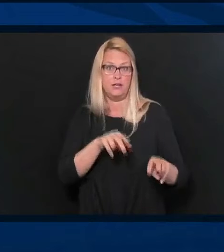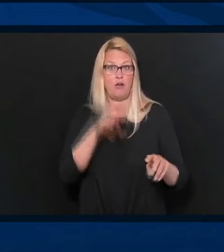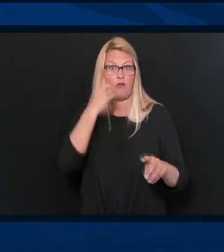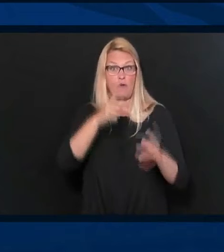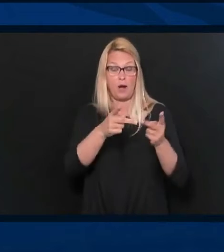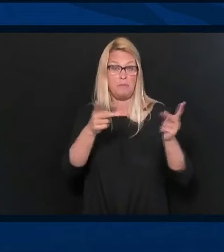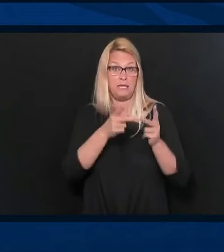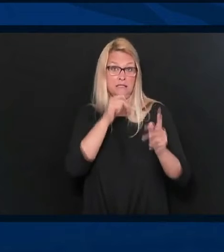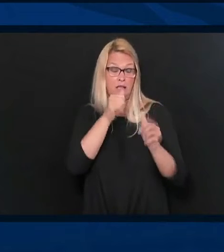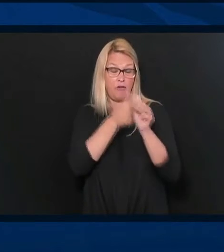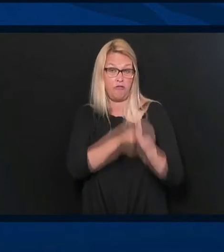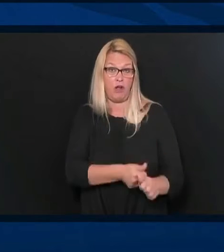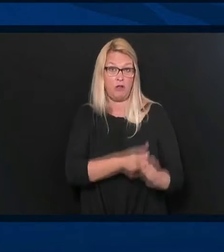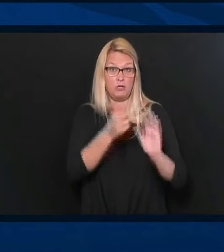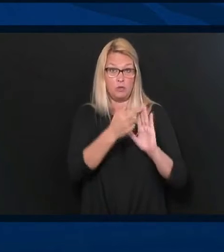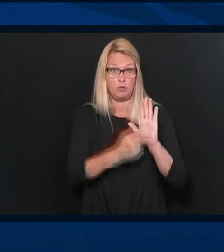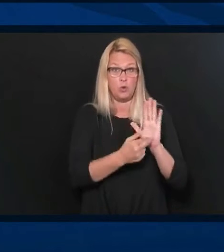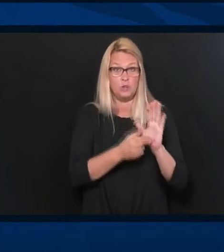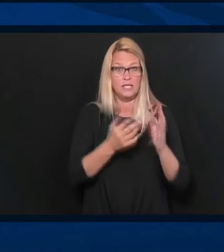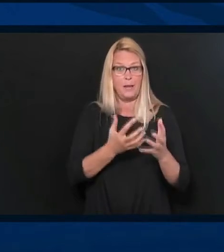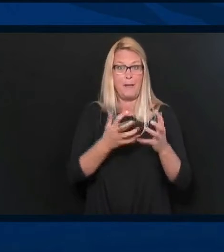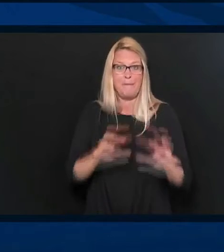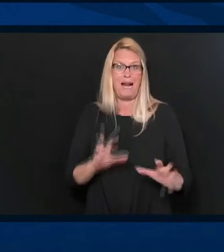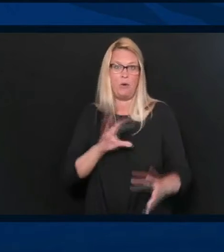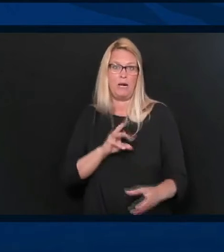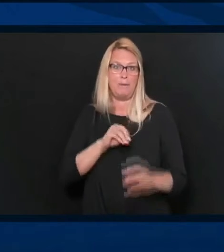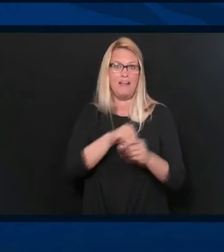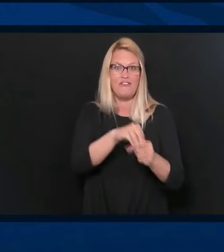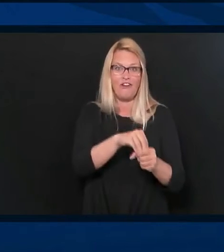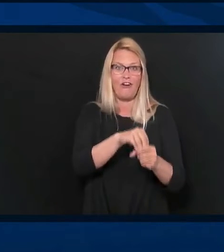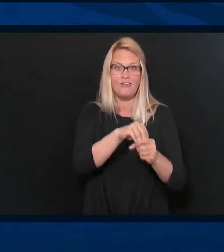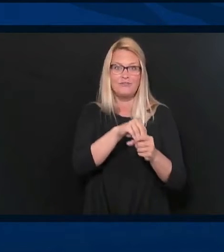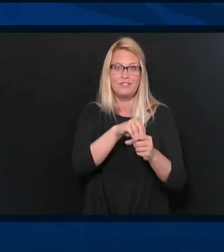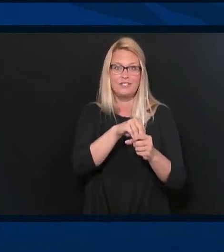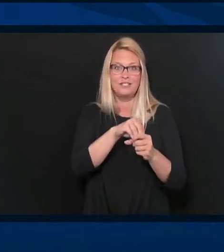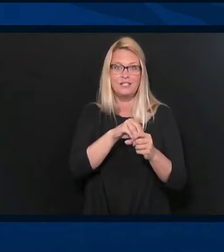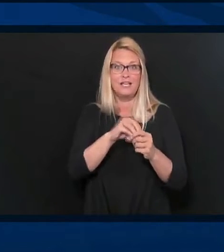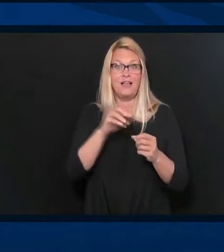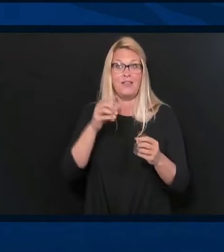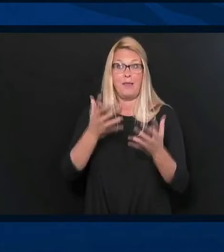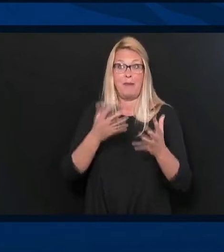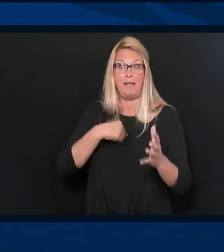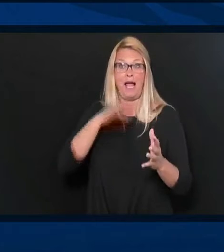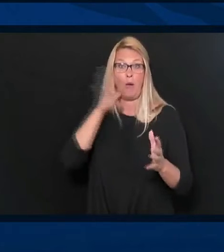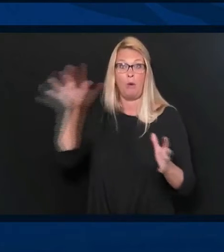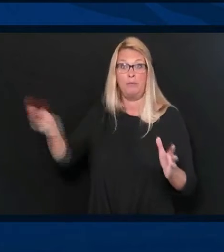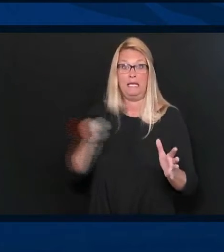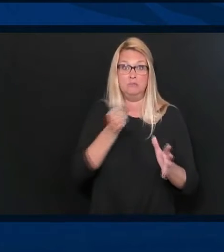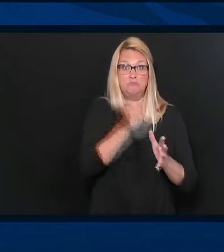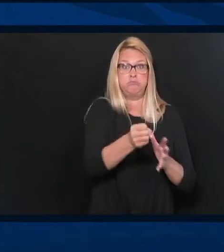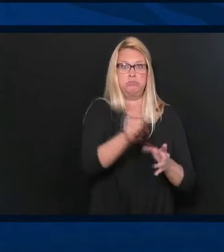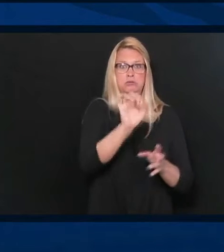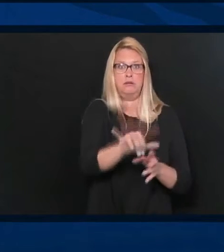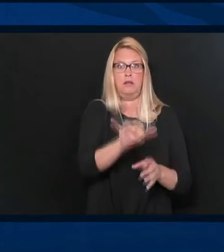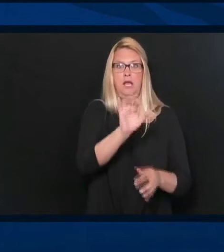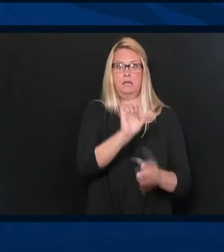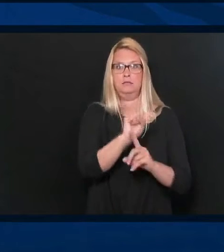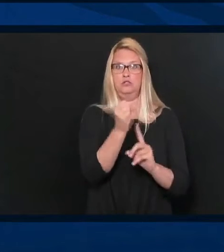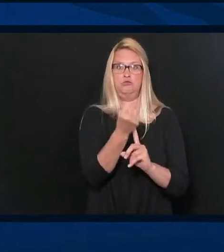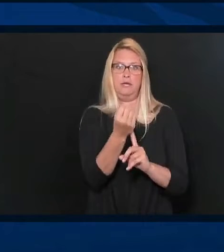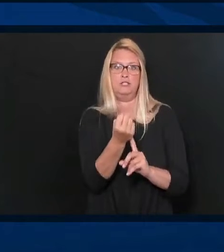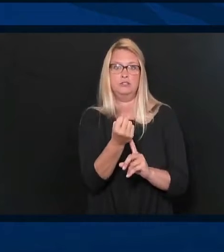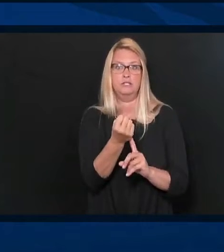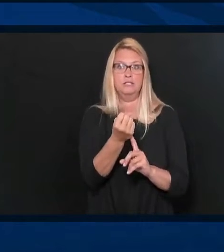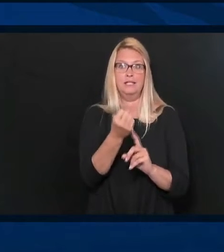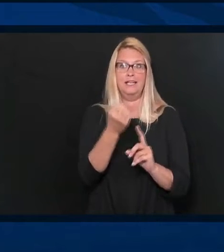protocol, but I don't want to get involved to the point that I'm going to be drug into it. I wouldn't mind calling if it